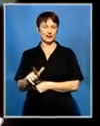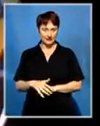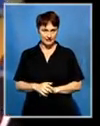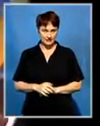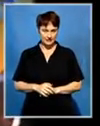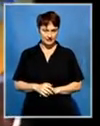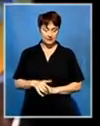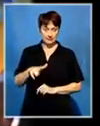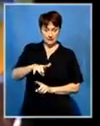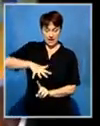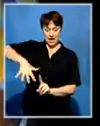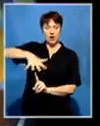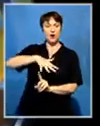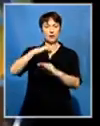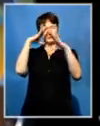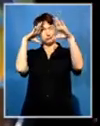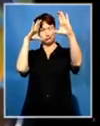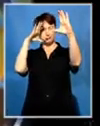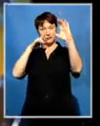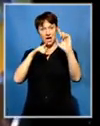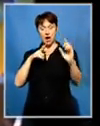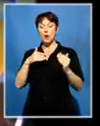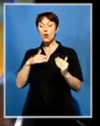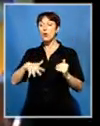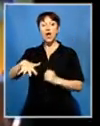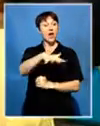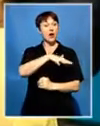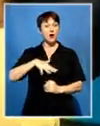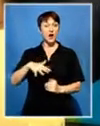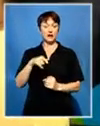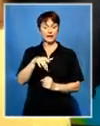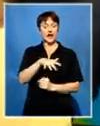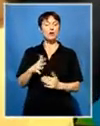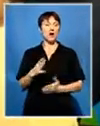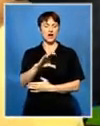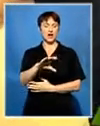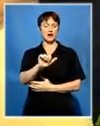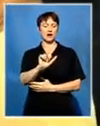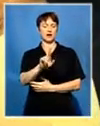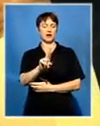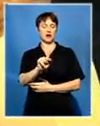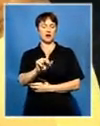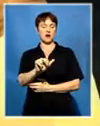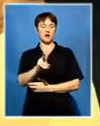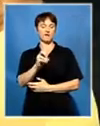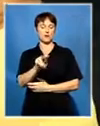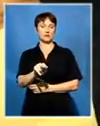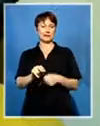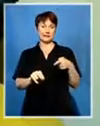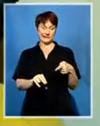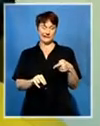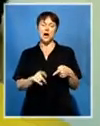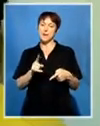All households in the SKA area will receive free set-top boxes. Maria Slinger was the first beneficiary.